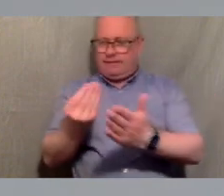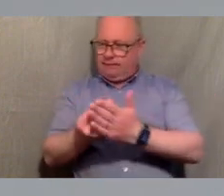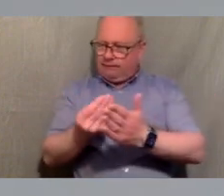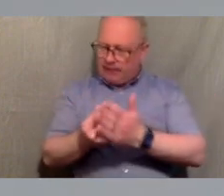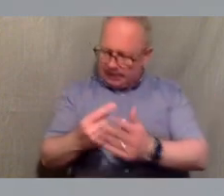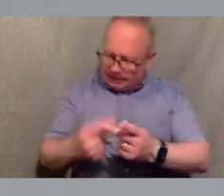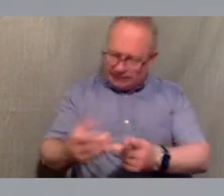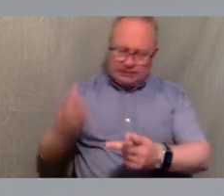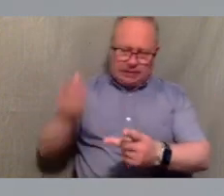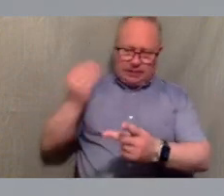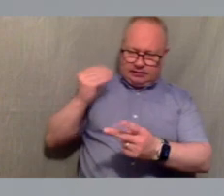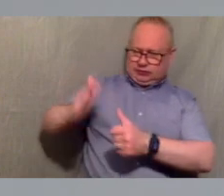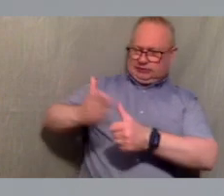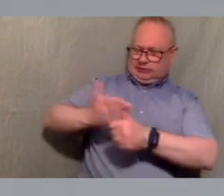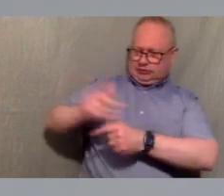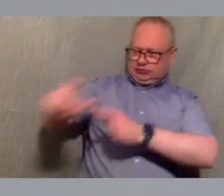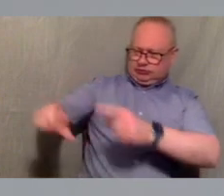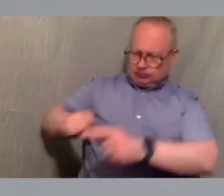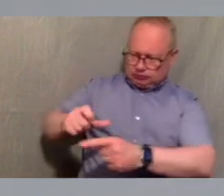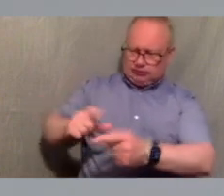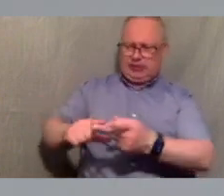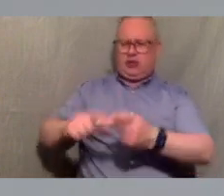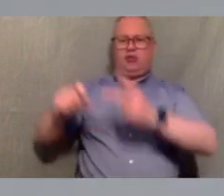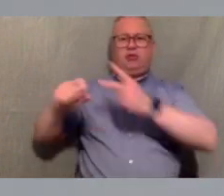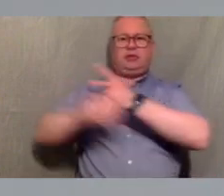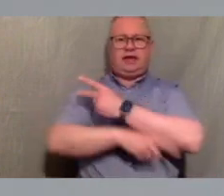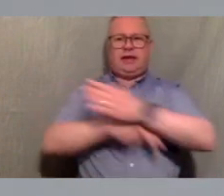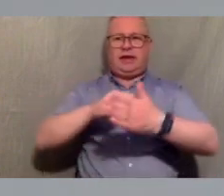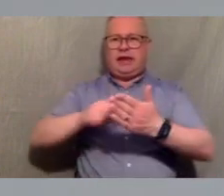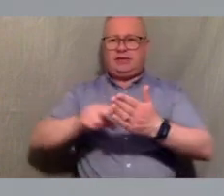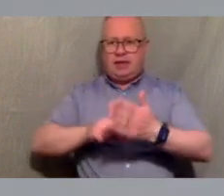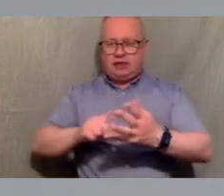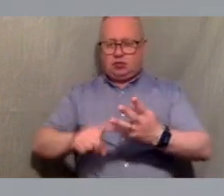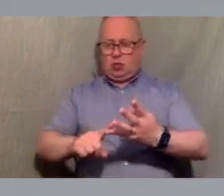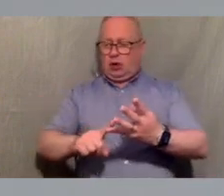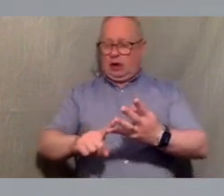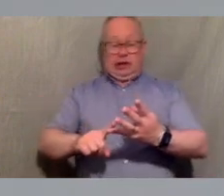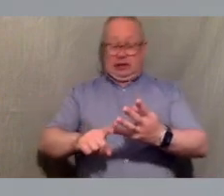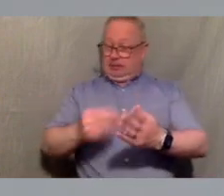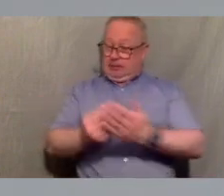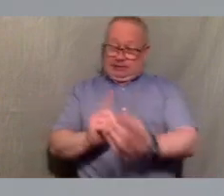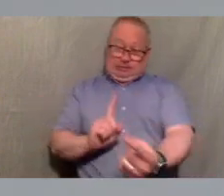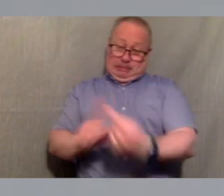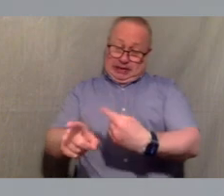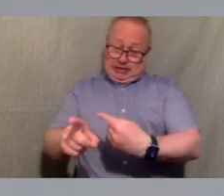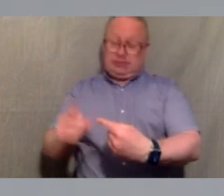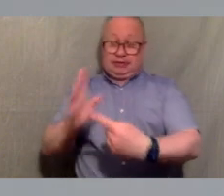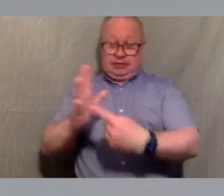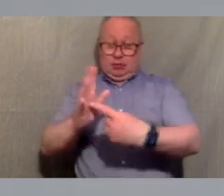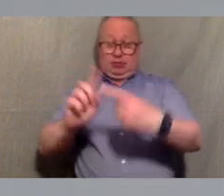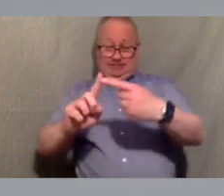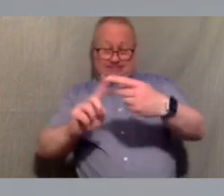cancellation and reparations are all crucially important but these also in my view seem a bit hollow